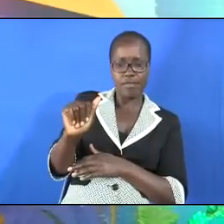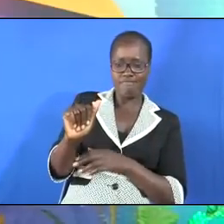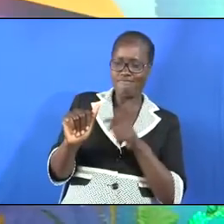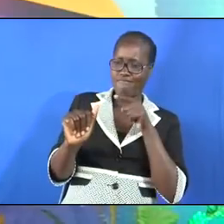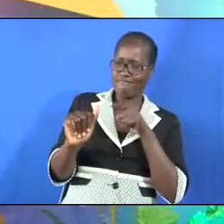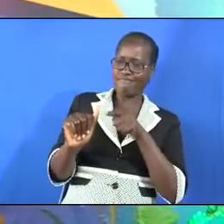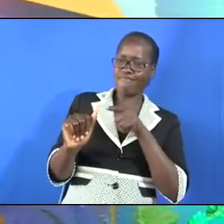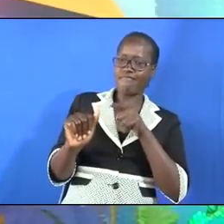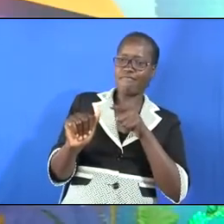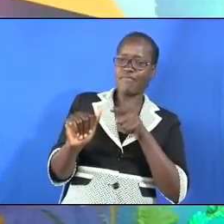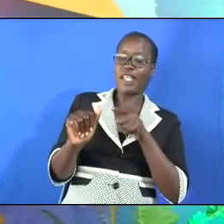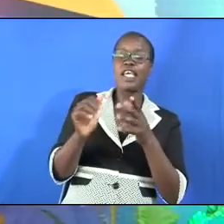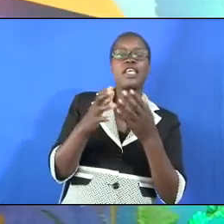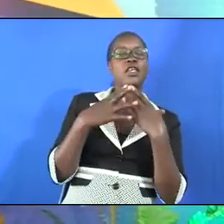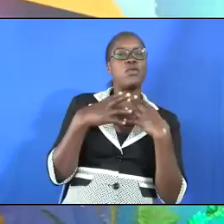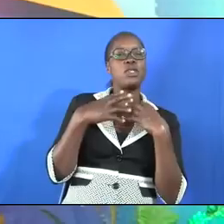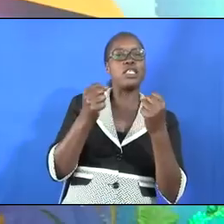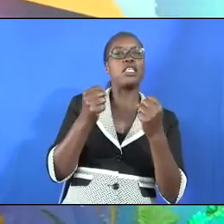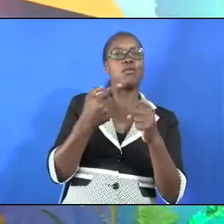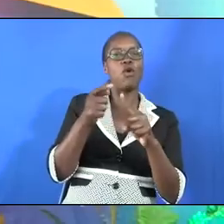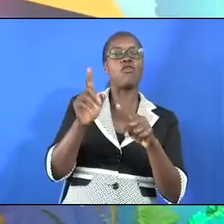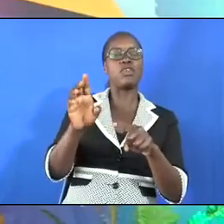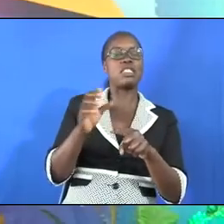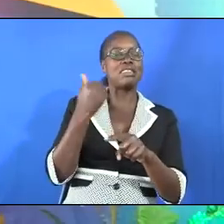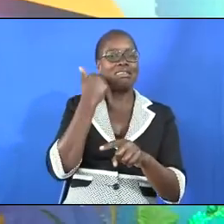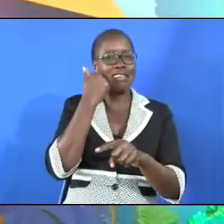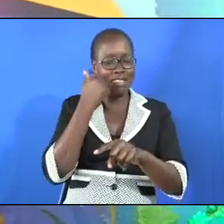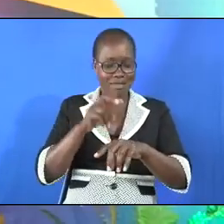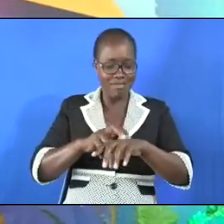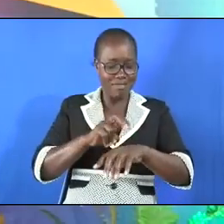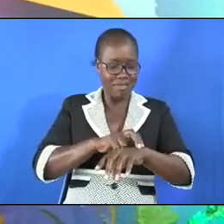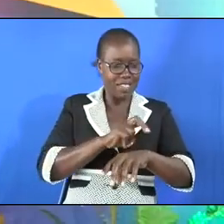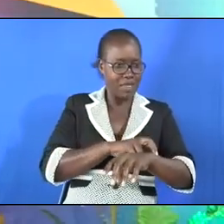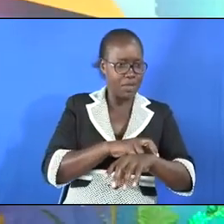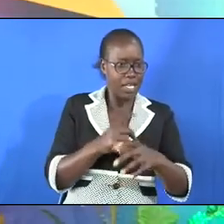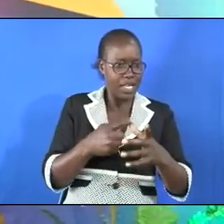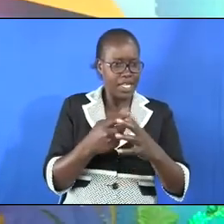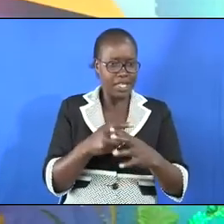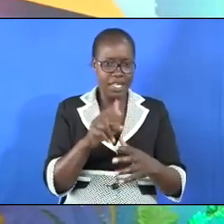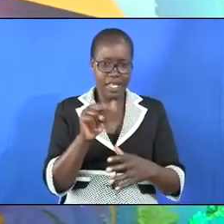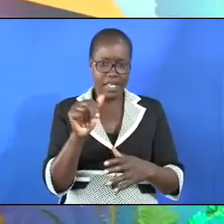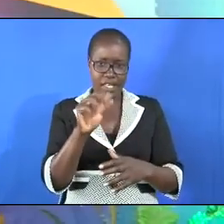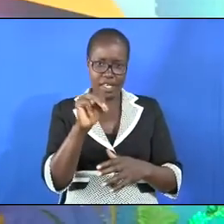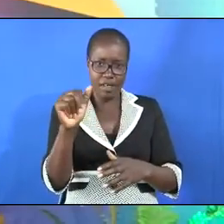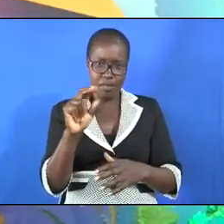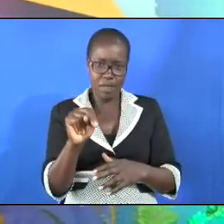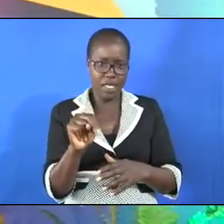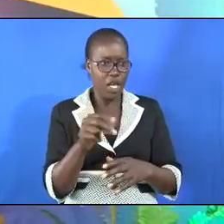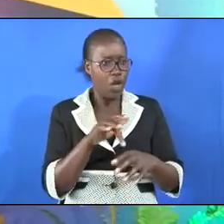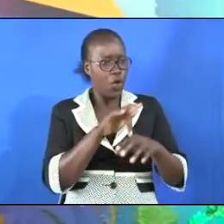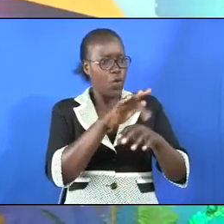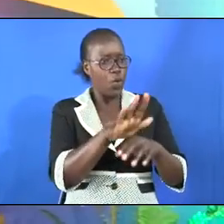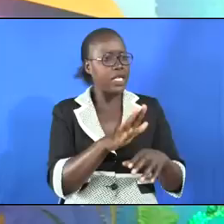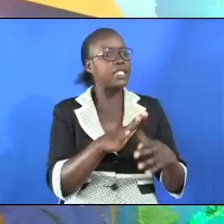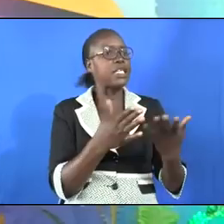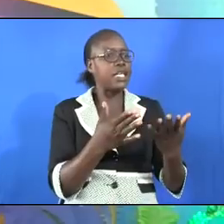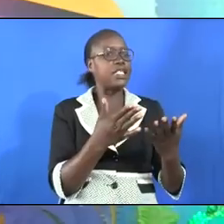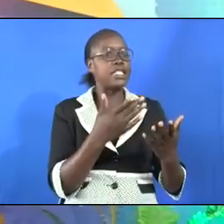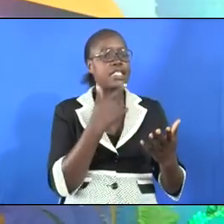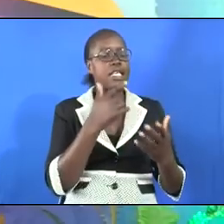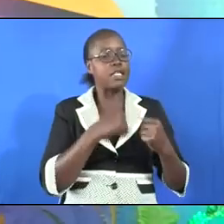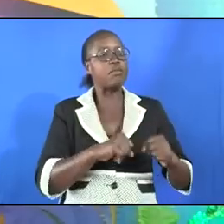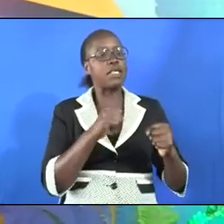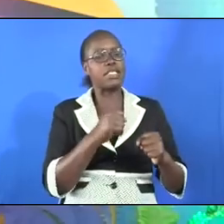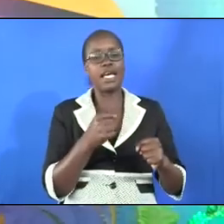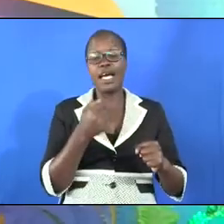he will heal him of his leprosy. And Naaman went in and told his master, saying, thus and